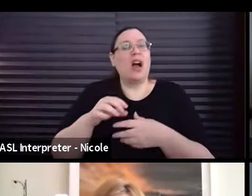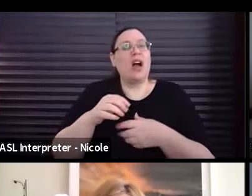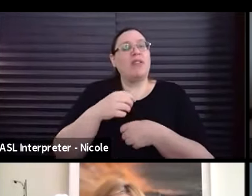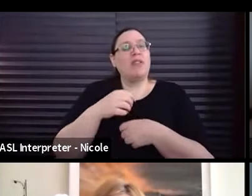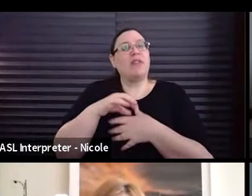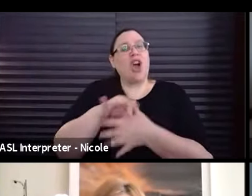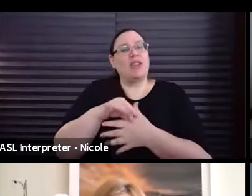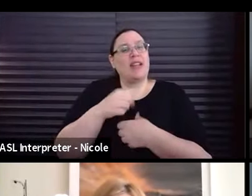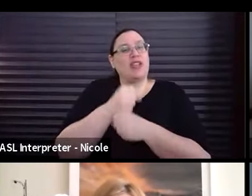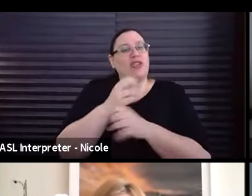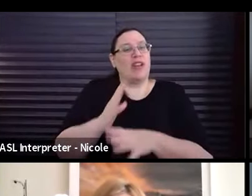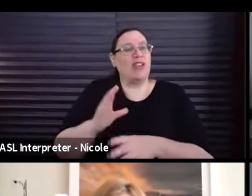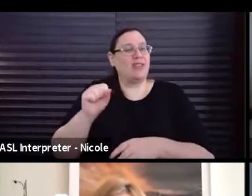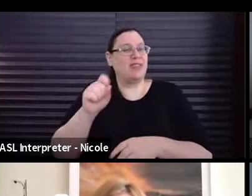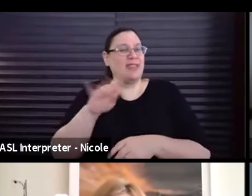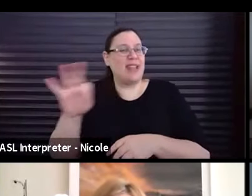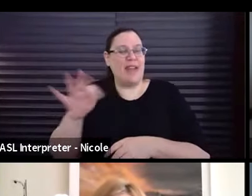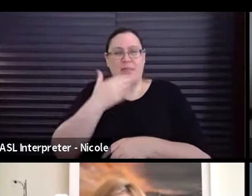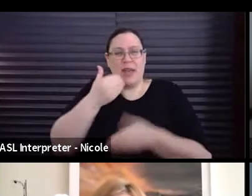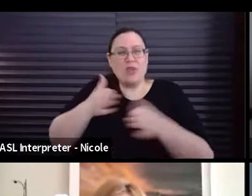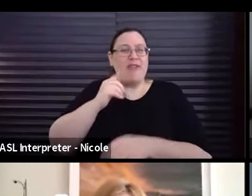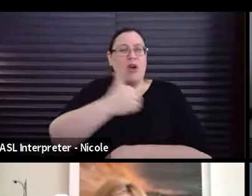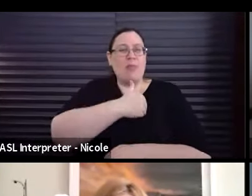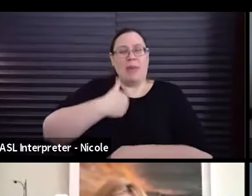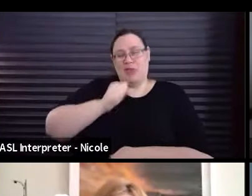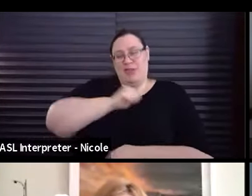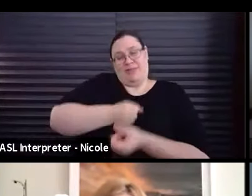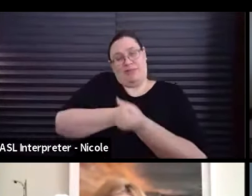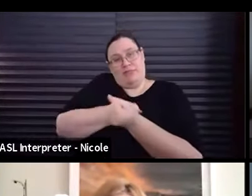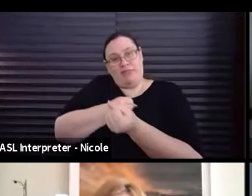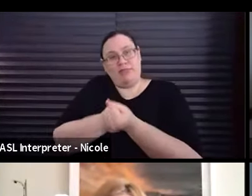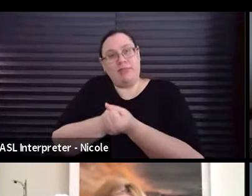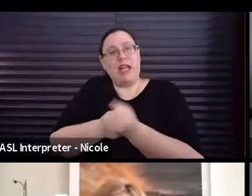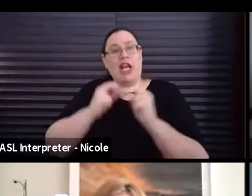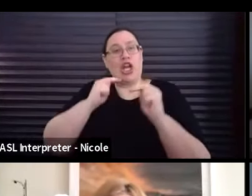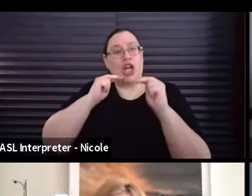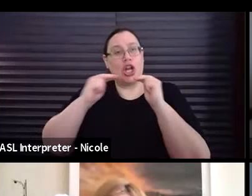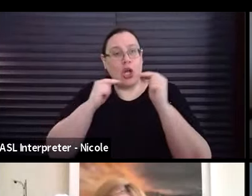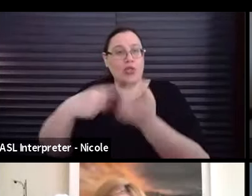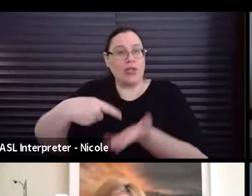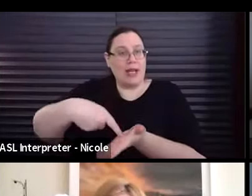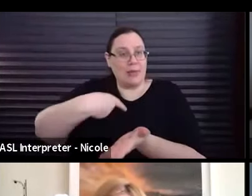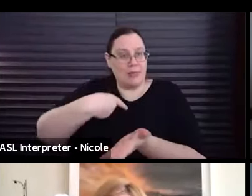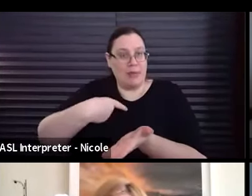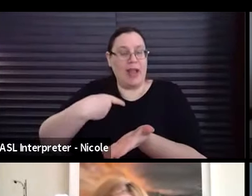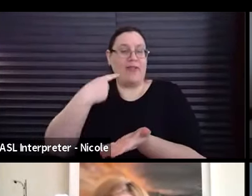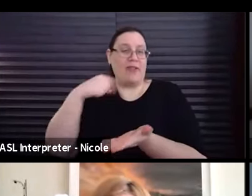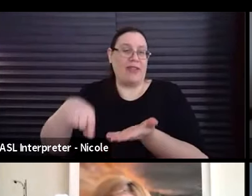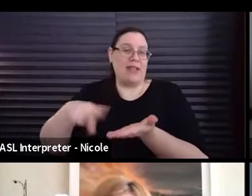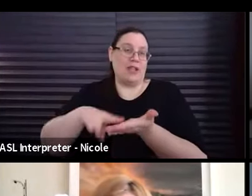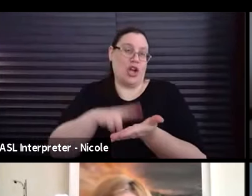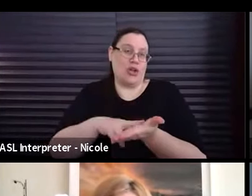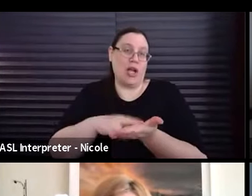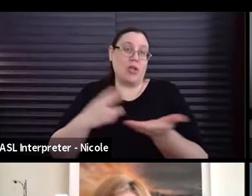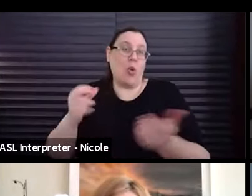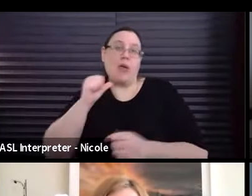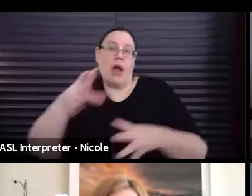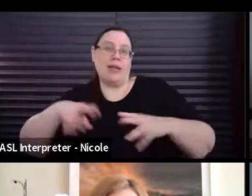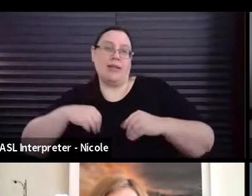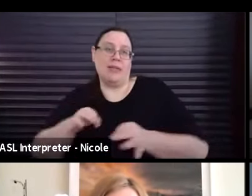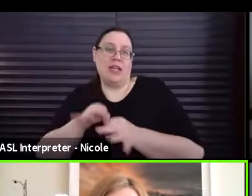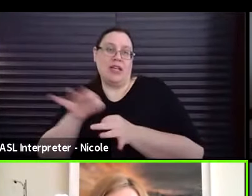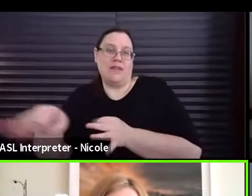Please discuss best ways for members to advocate for themselves when negotiating pay for these contracts or not accepting deferred pay.